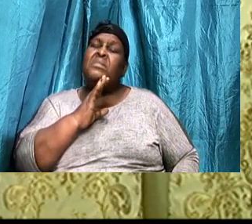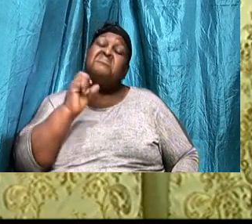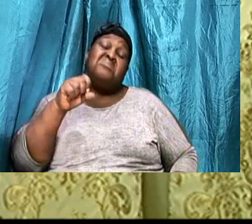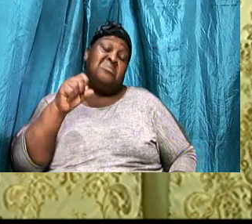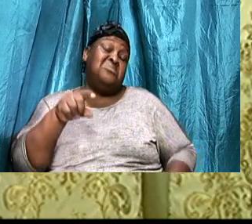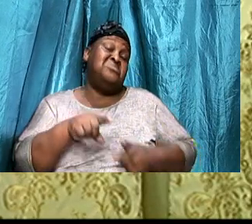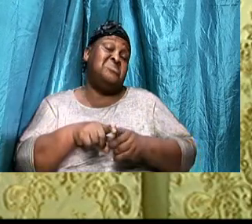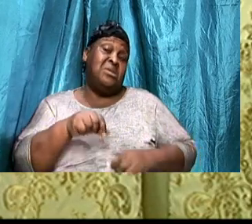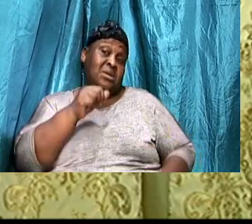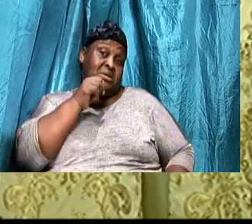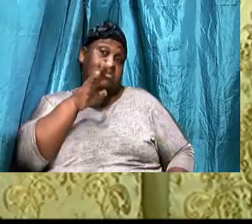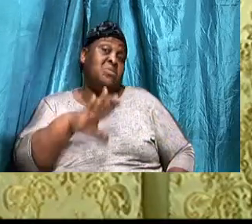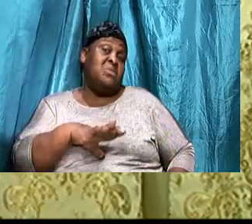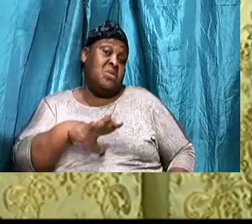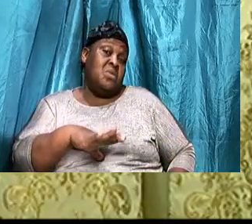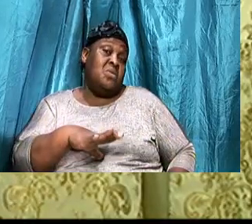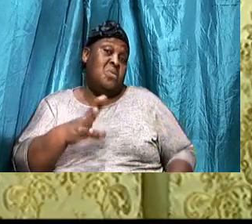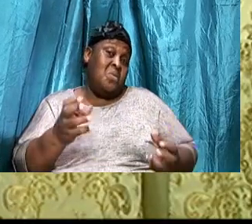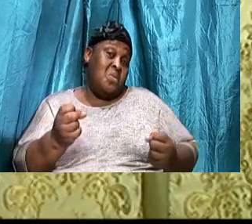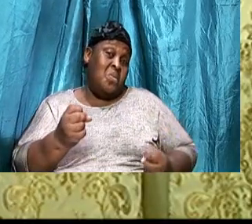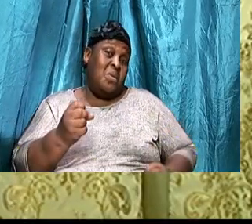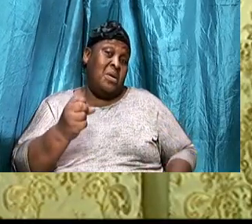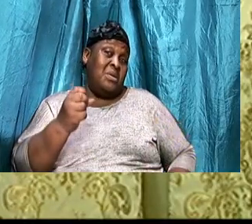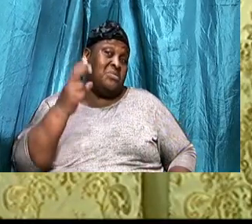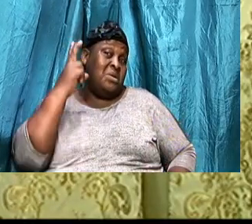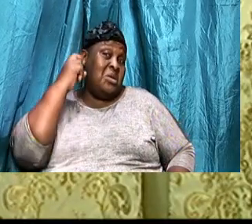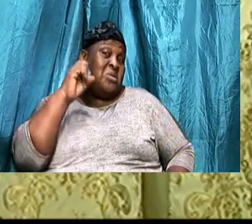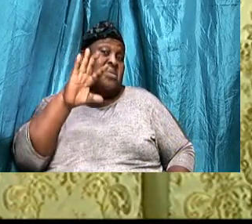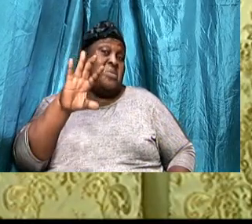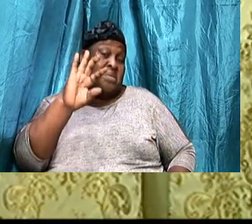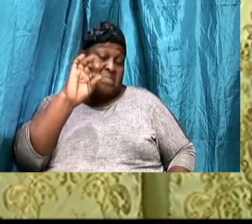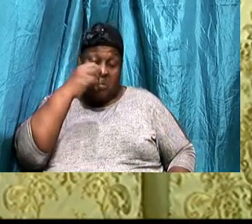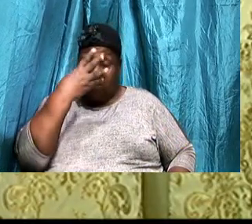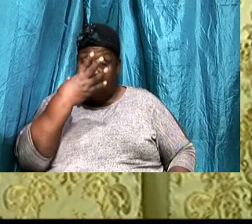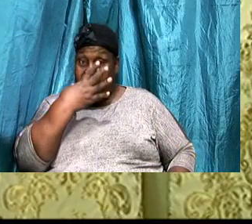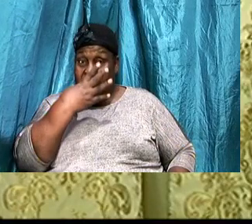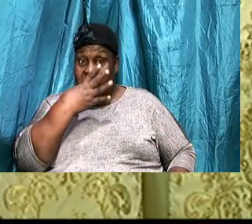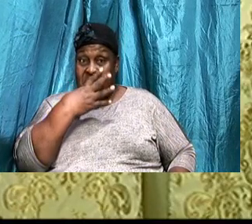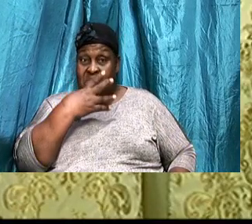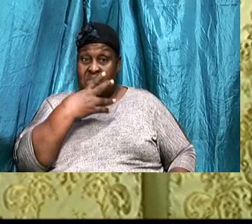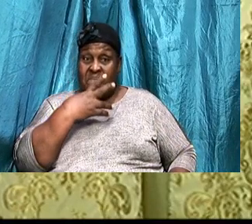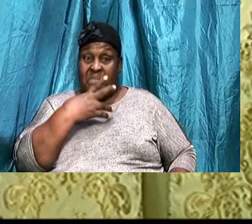ladies, You want to hear, That you are beautiful, And you want to hear, That you look good,